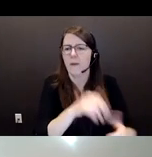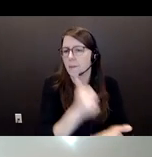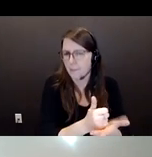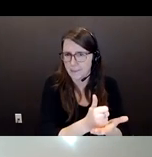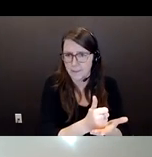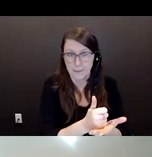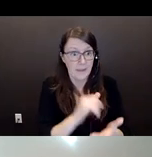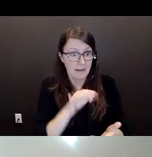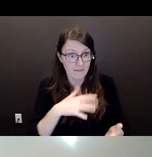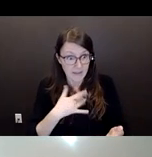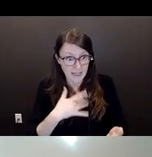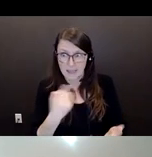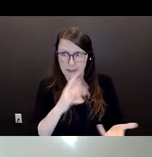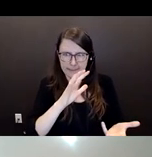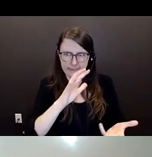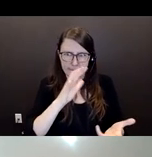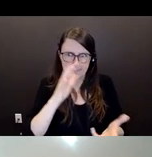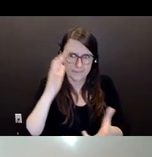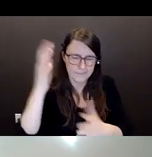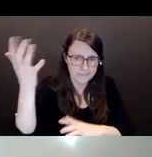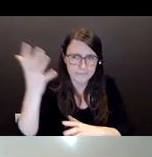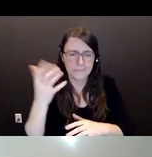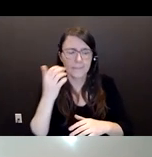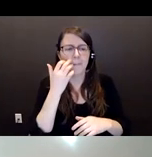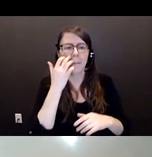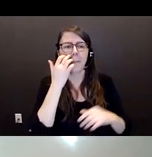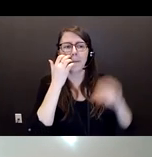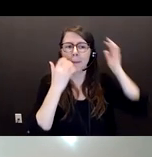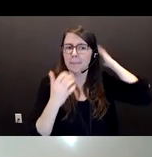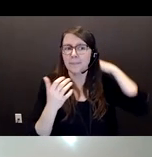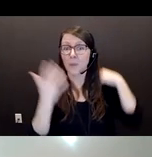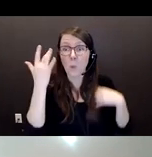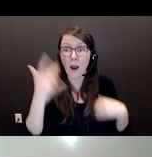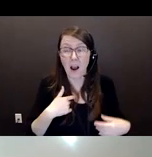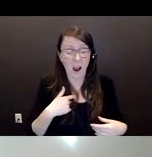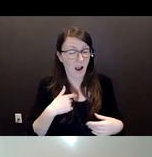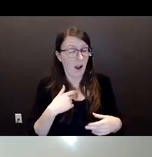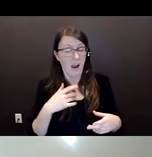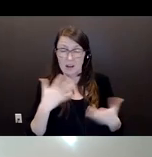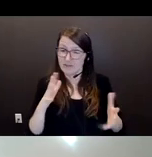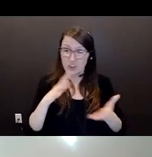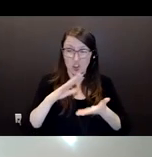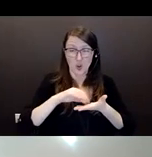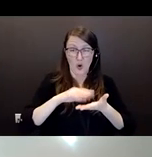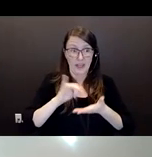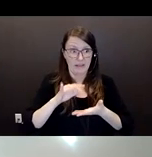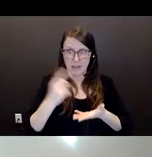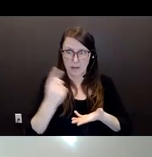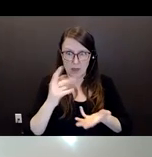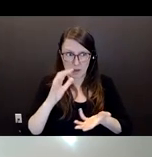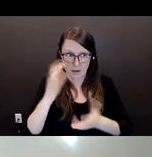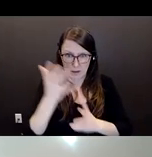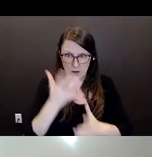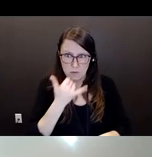is going wrong because I've learned that if indeed there is something wrong, they need the help. And secondly,